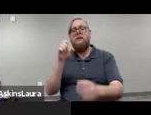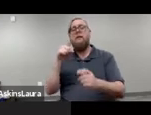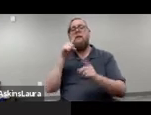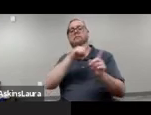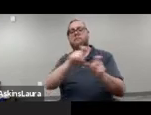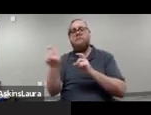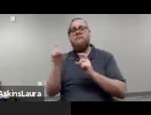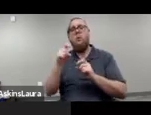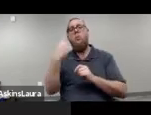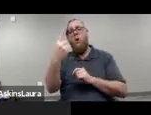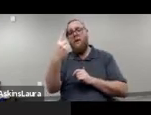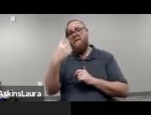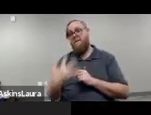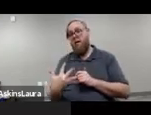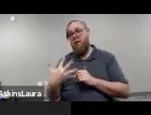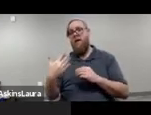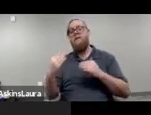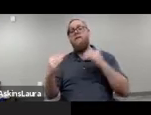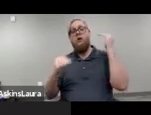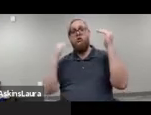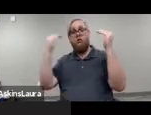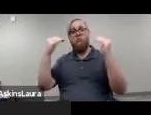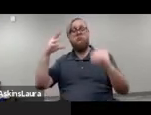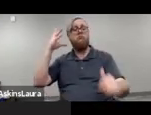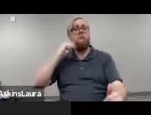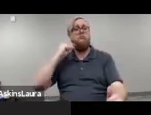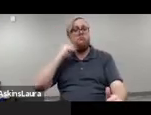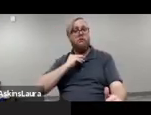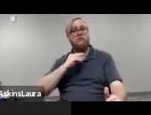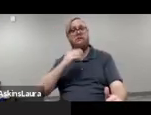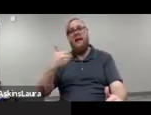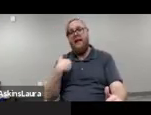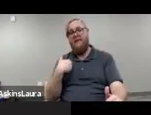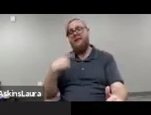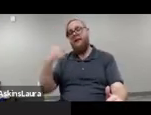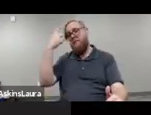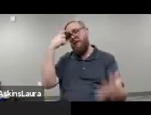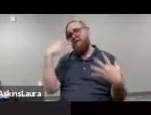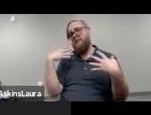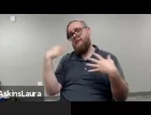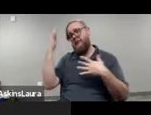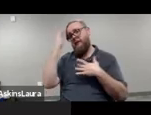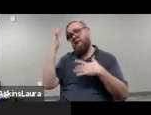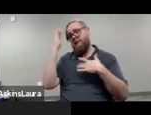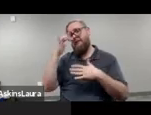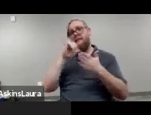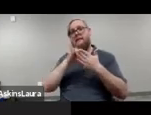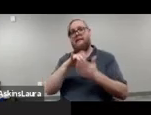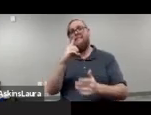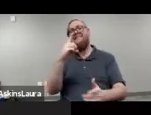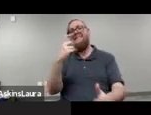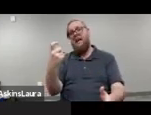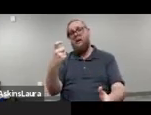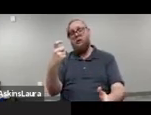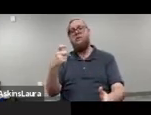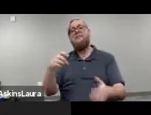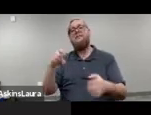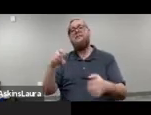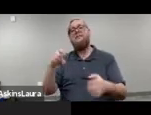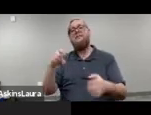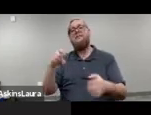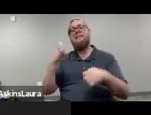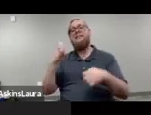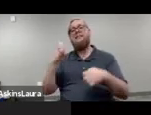five adults in California reported experiencing a mental illness, which is a diagnosable mental, behavioral, or emotional